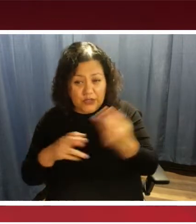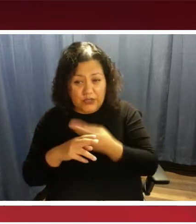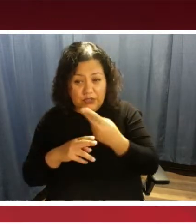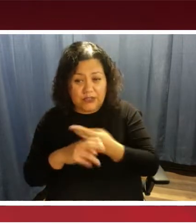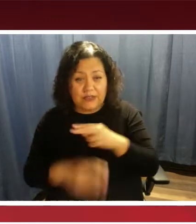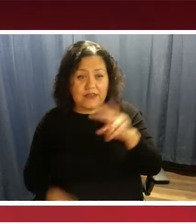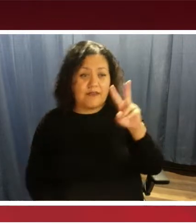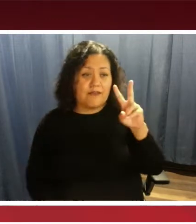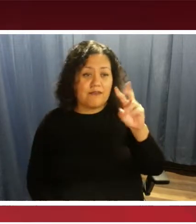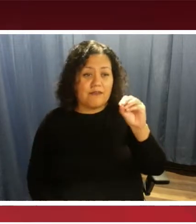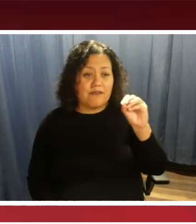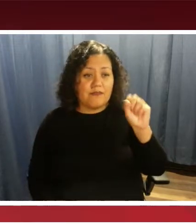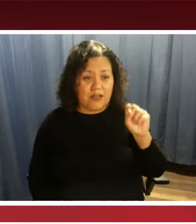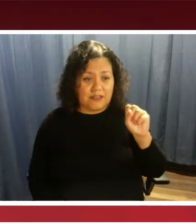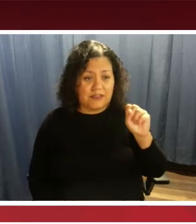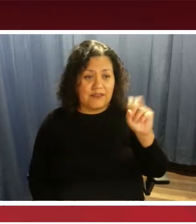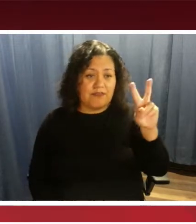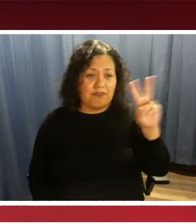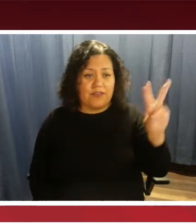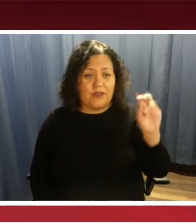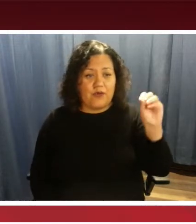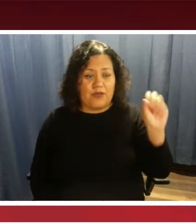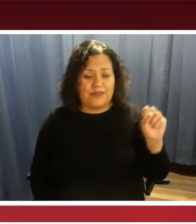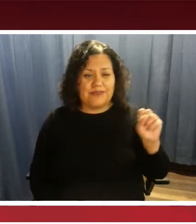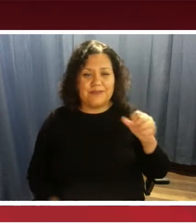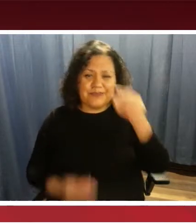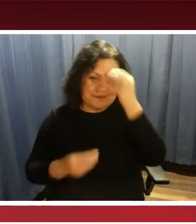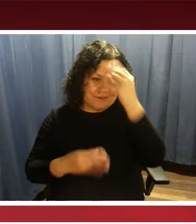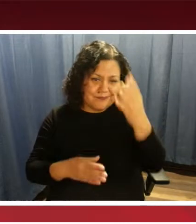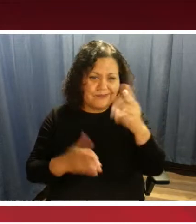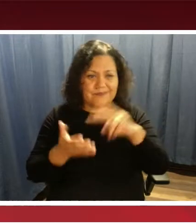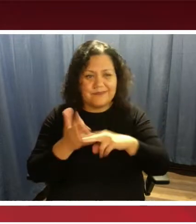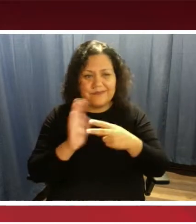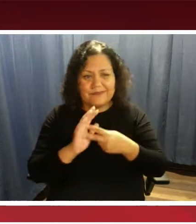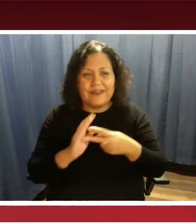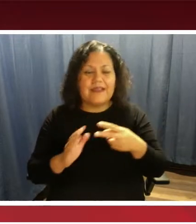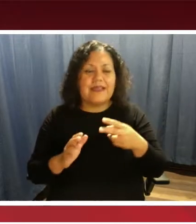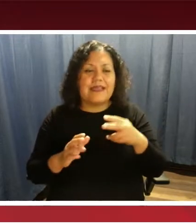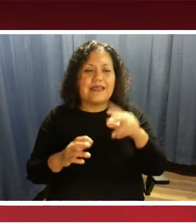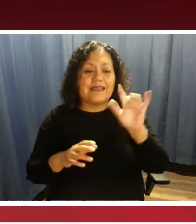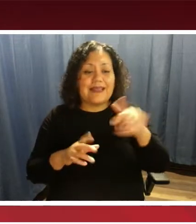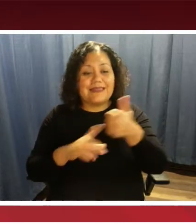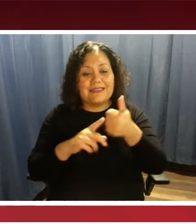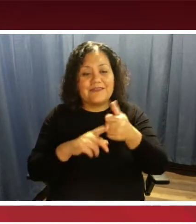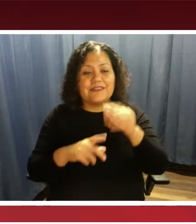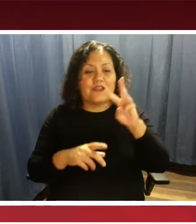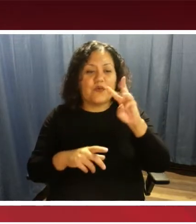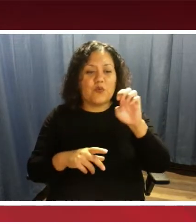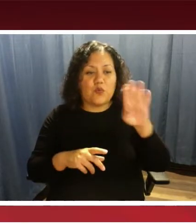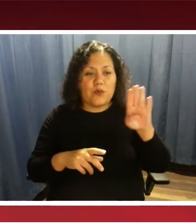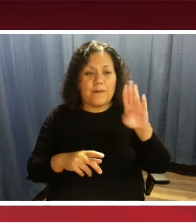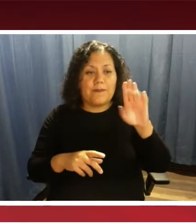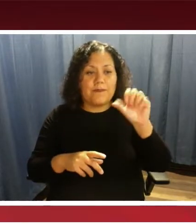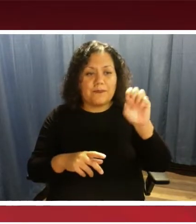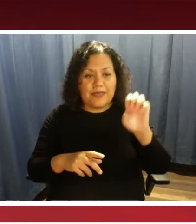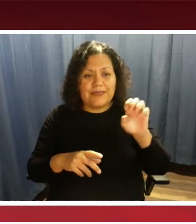VOS, but just to give you a background on it, it's a web-based application. Next slide, please. I'm sorry.